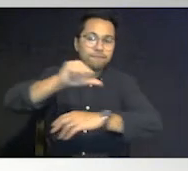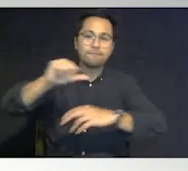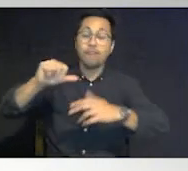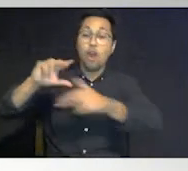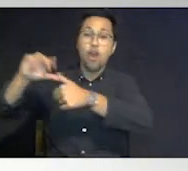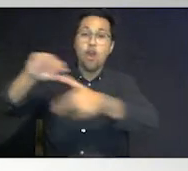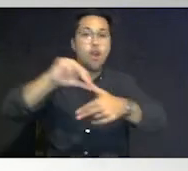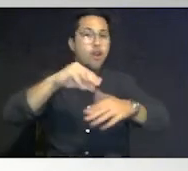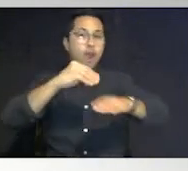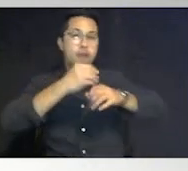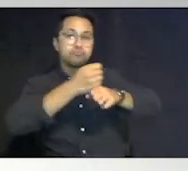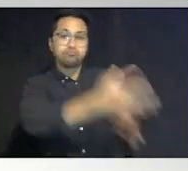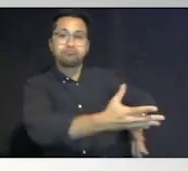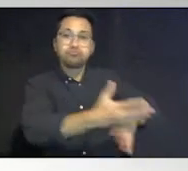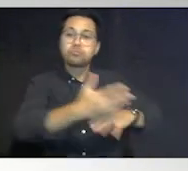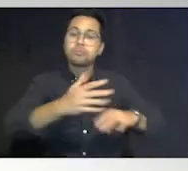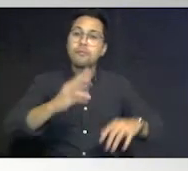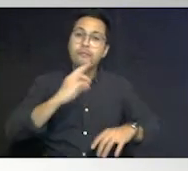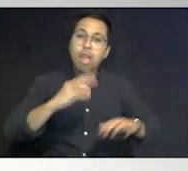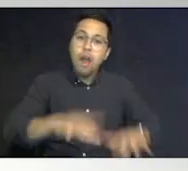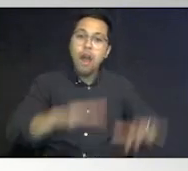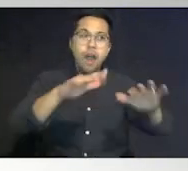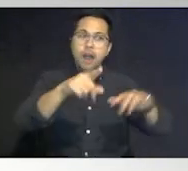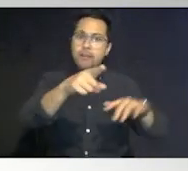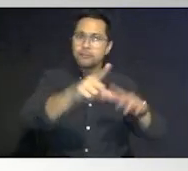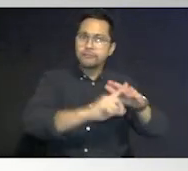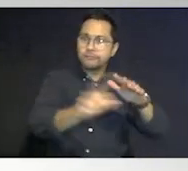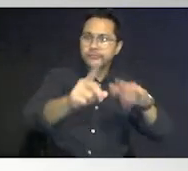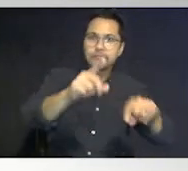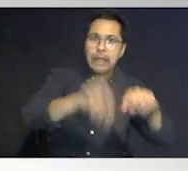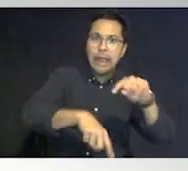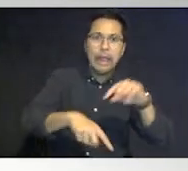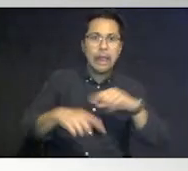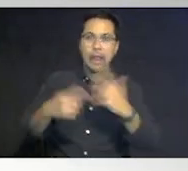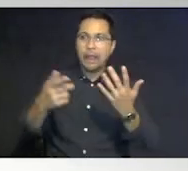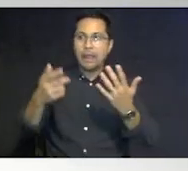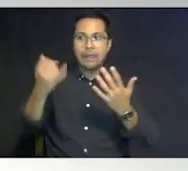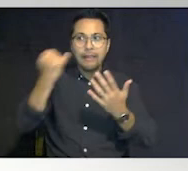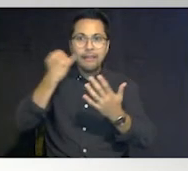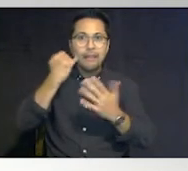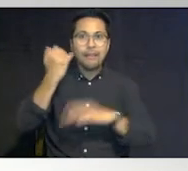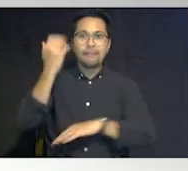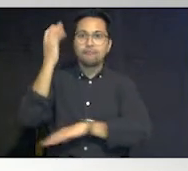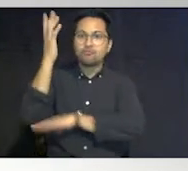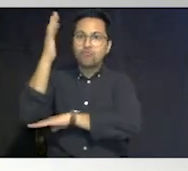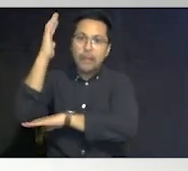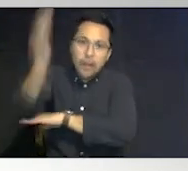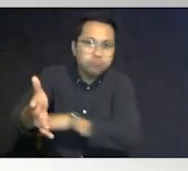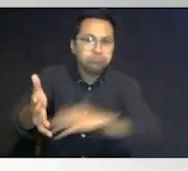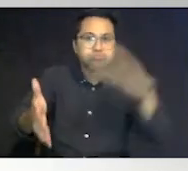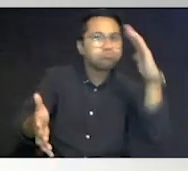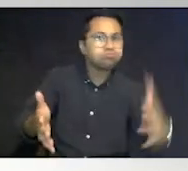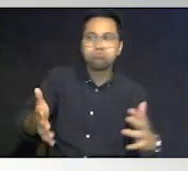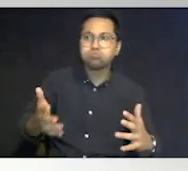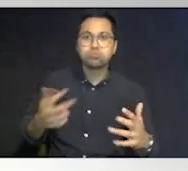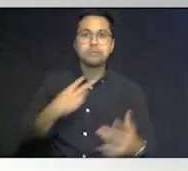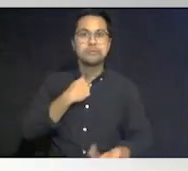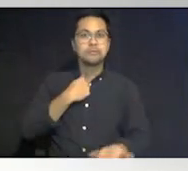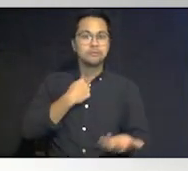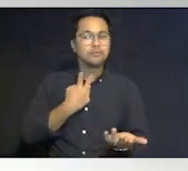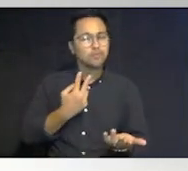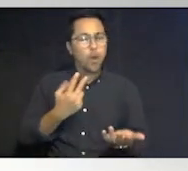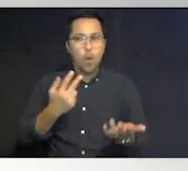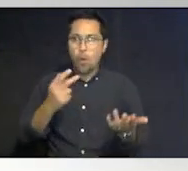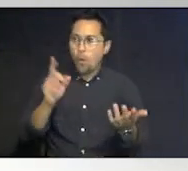you can't get out you cannot go down your road if there's debris you can't you can't move you know so mobility